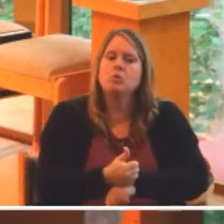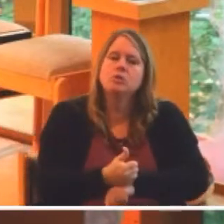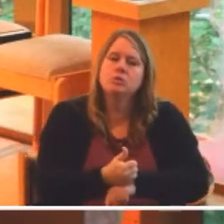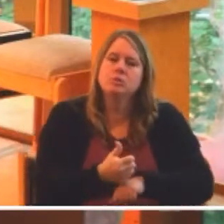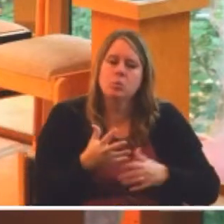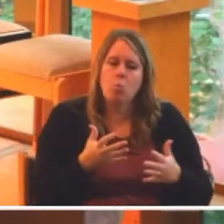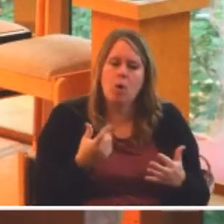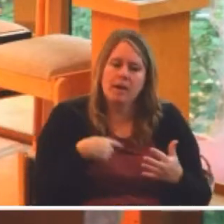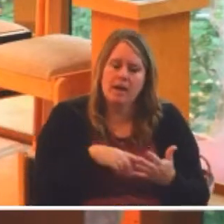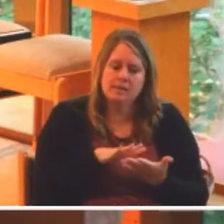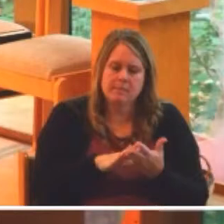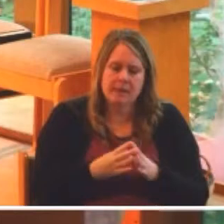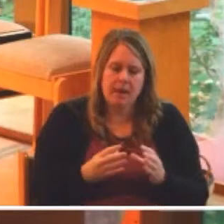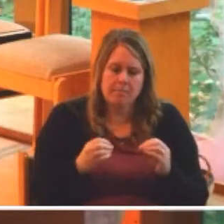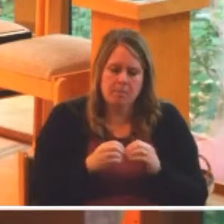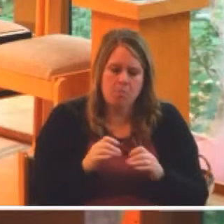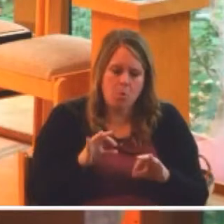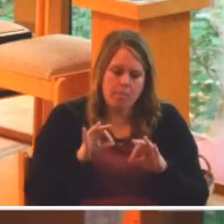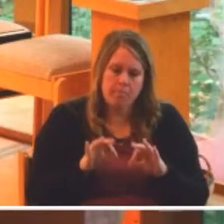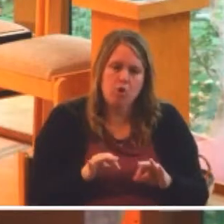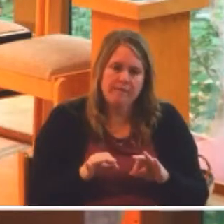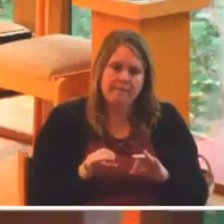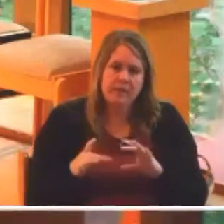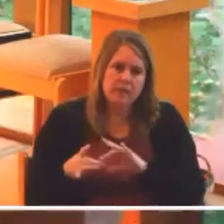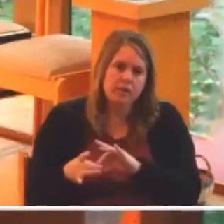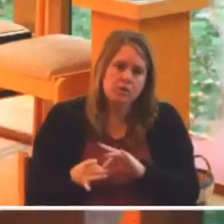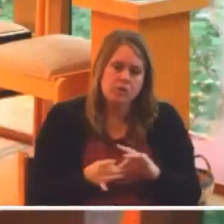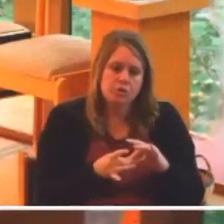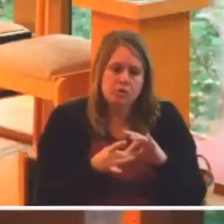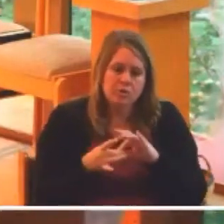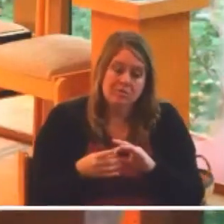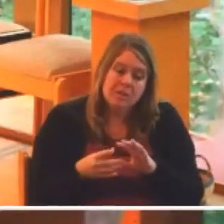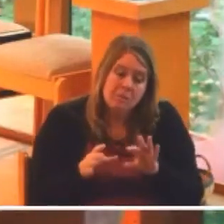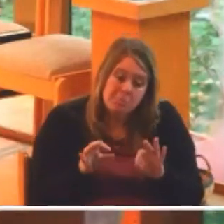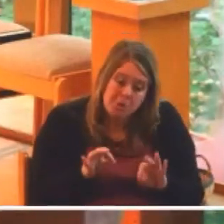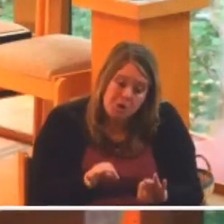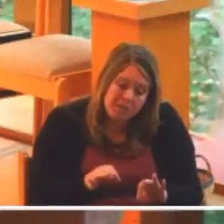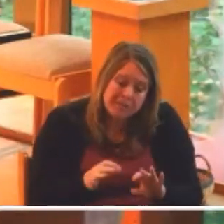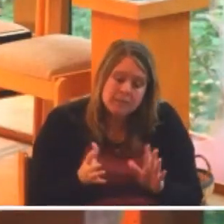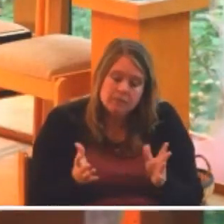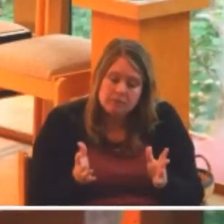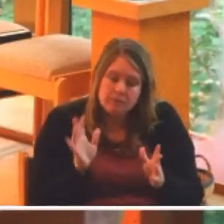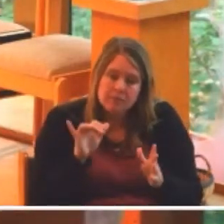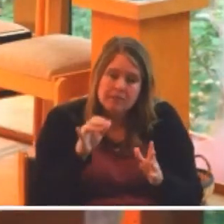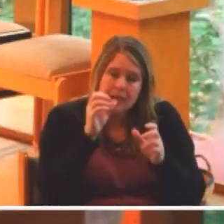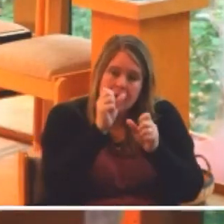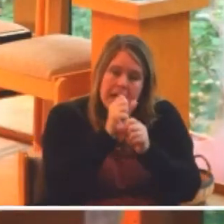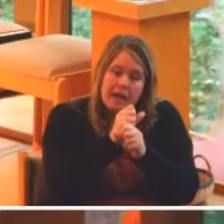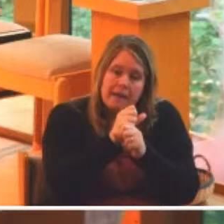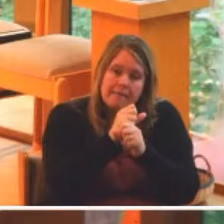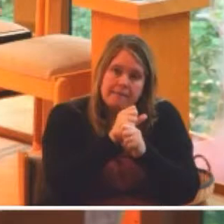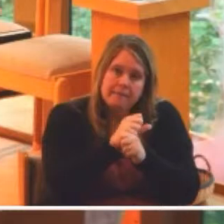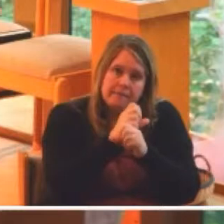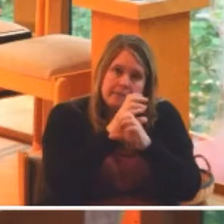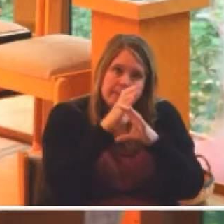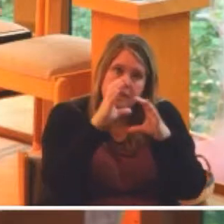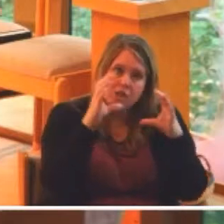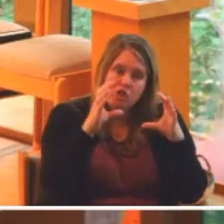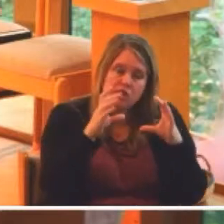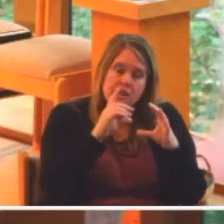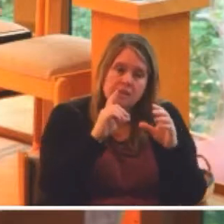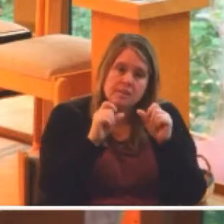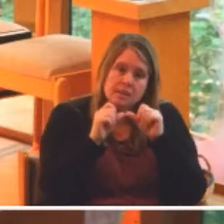perfect union, and imperfect as it has been, the building of that vision has been and will continue to be a trial by